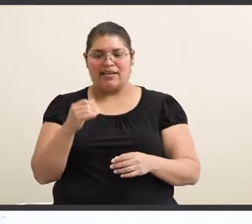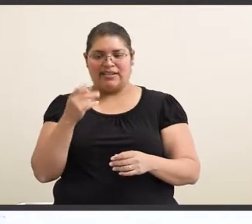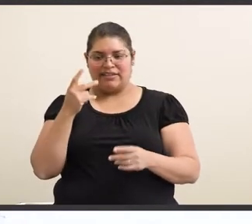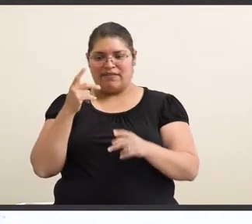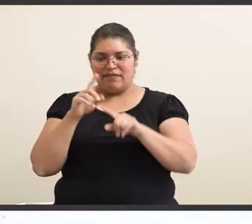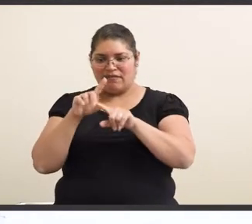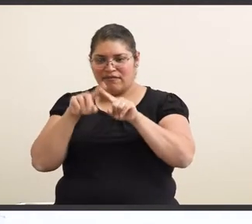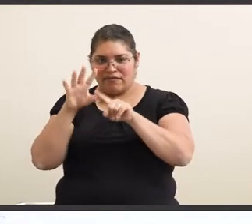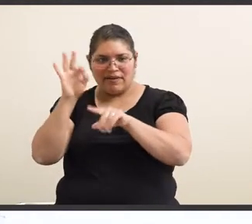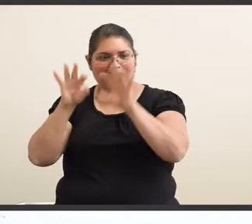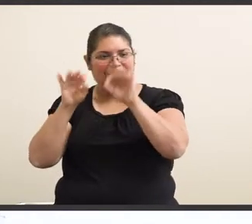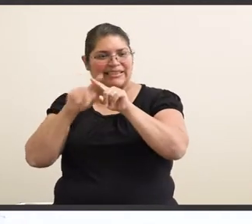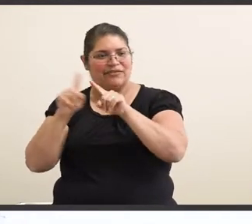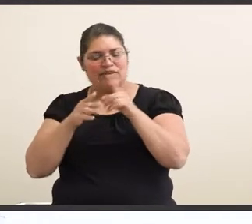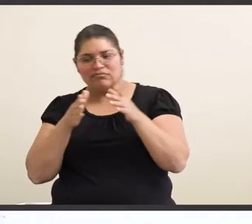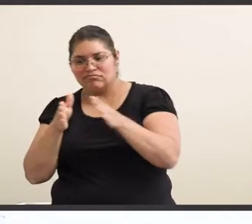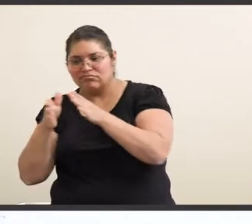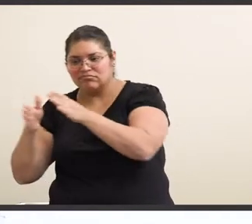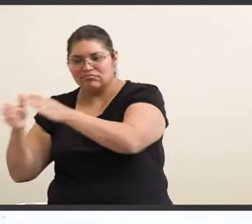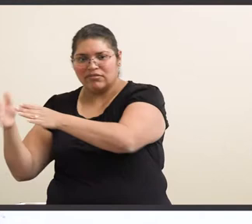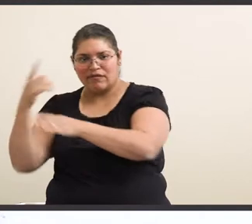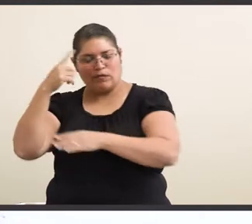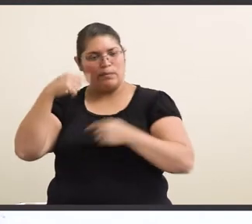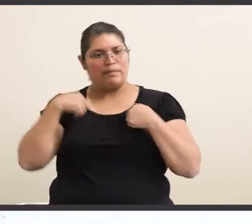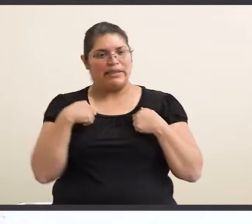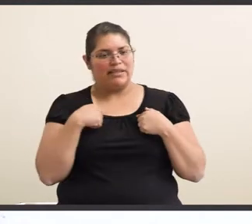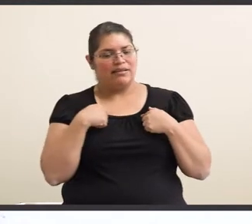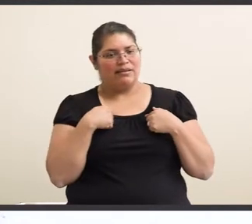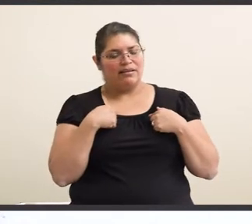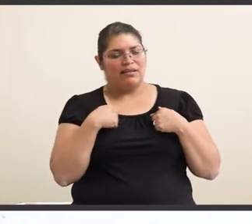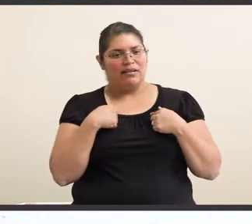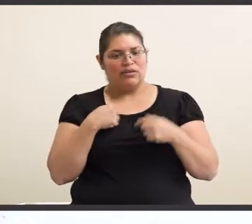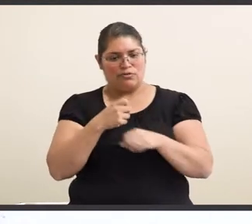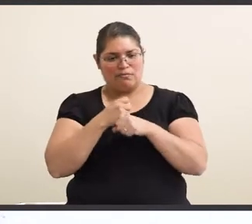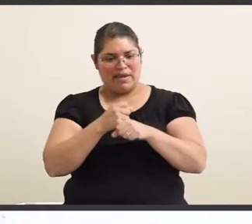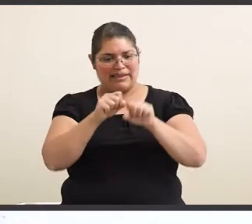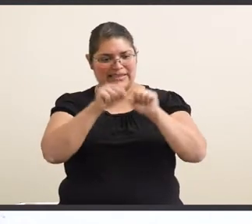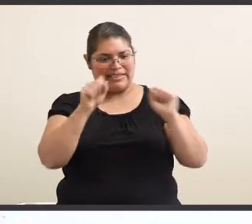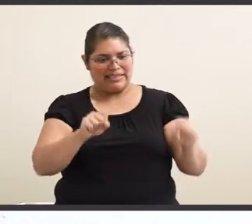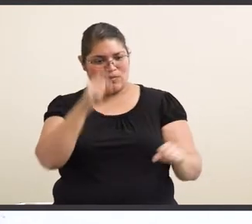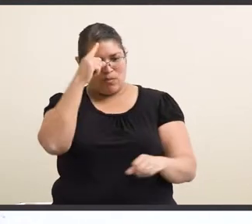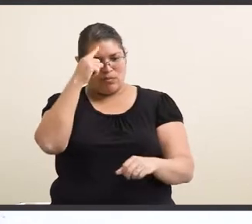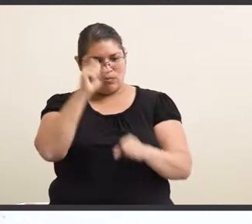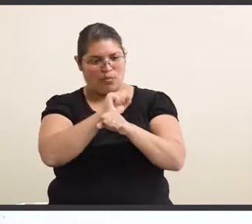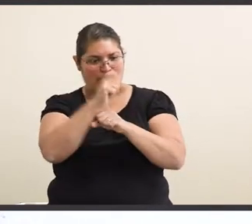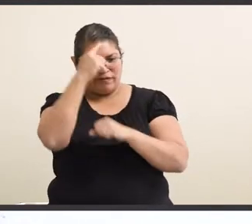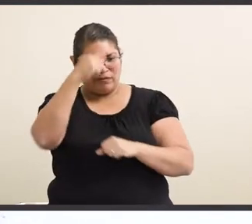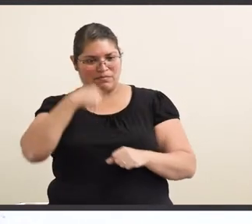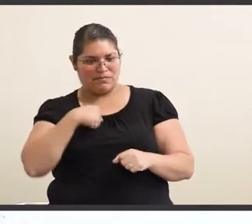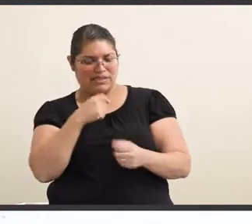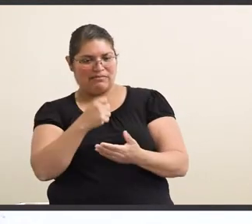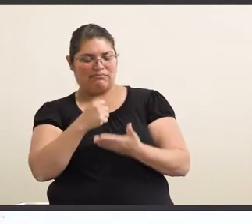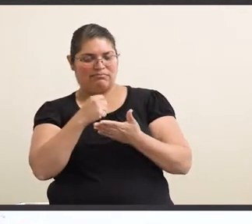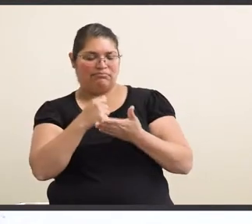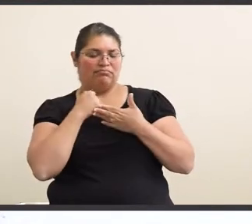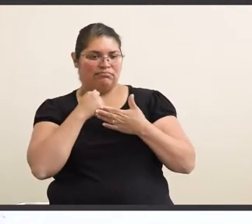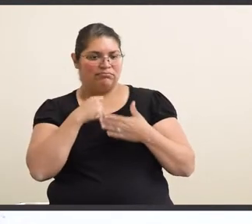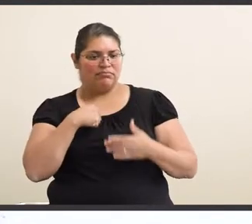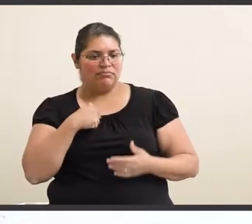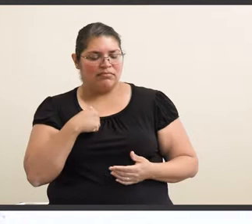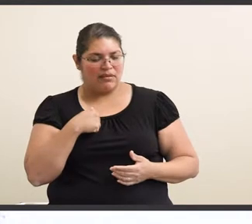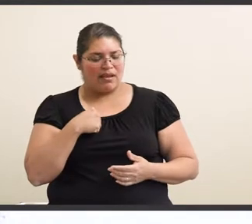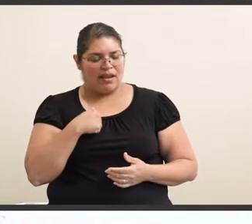avenues for me to make, uh, the system work for me and ensuring that I, I,